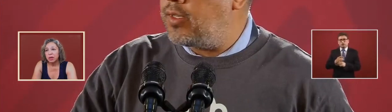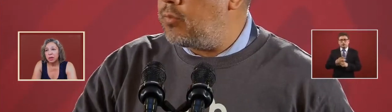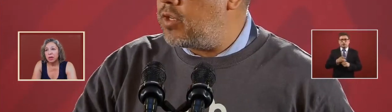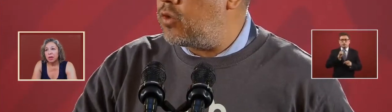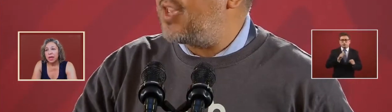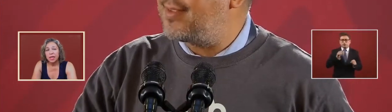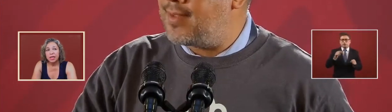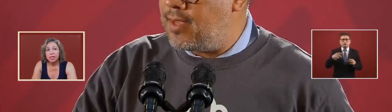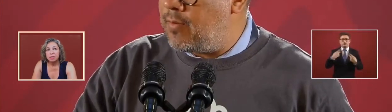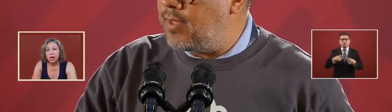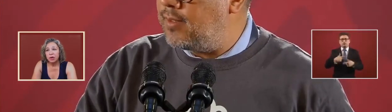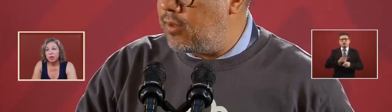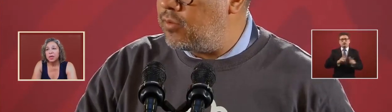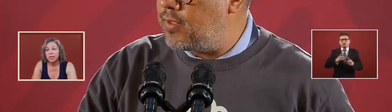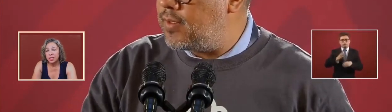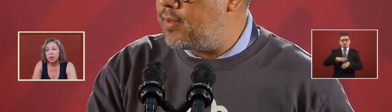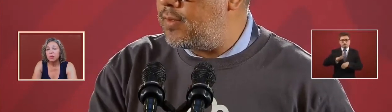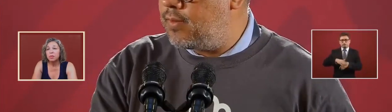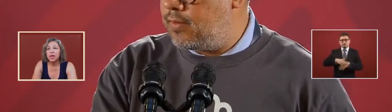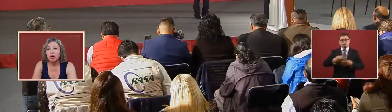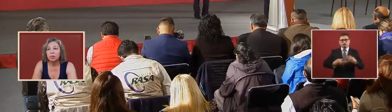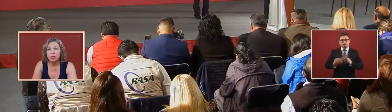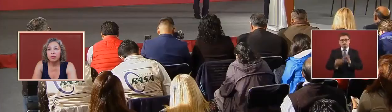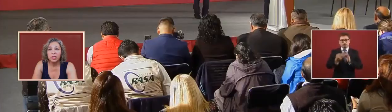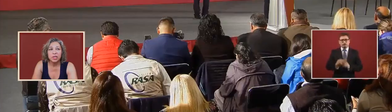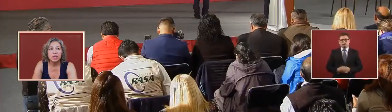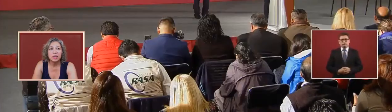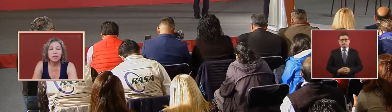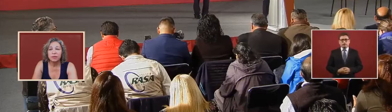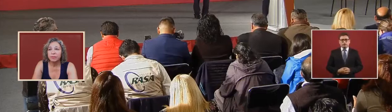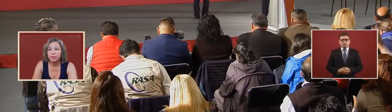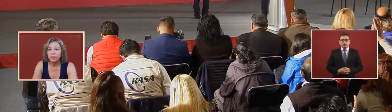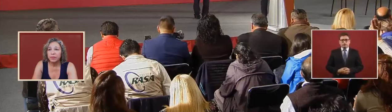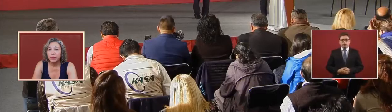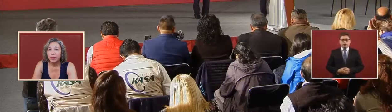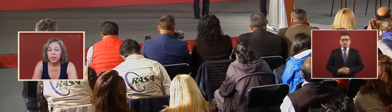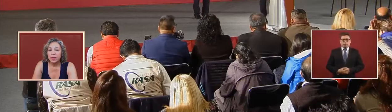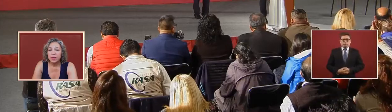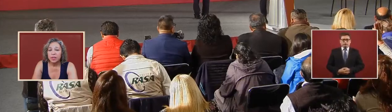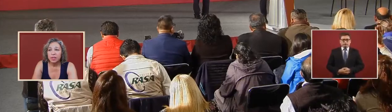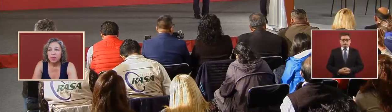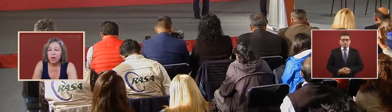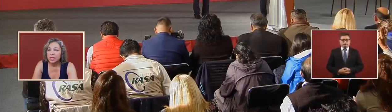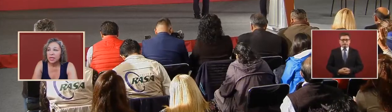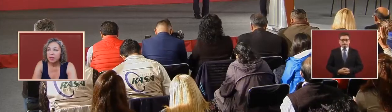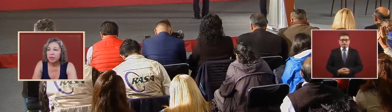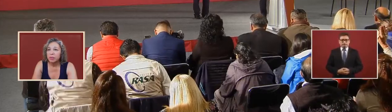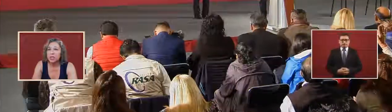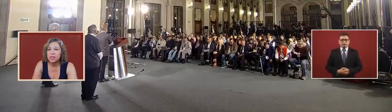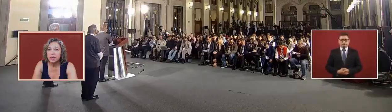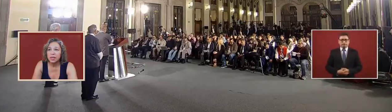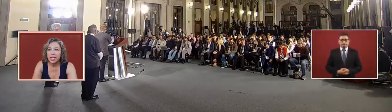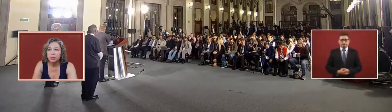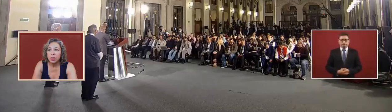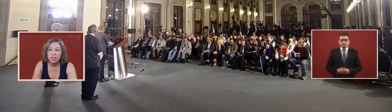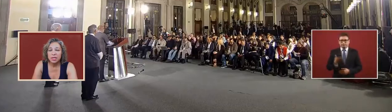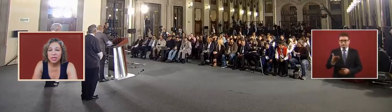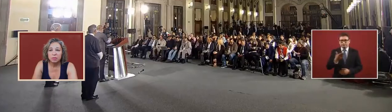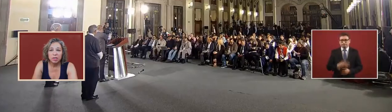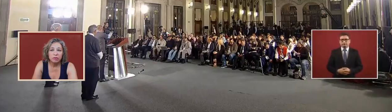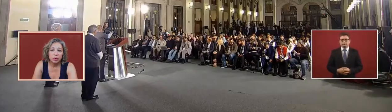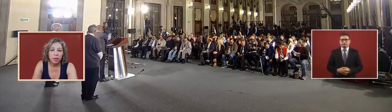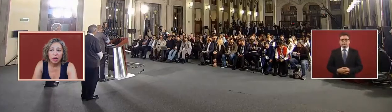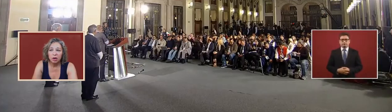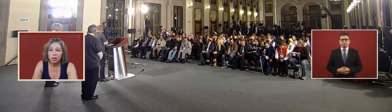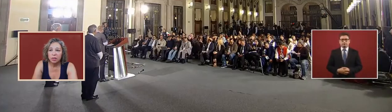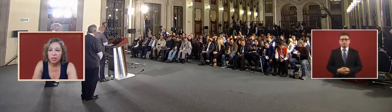it doesn't matter who it is they will be called before justice so they were asking if the president ex-president